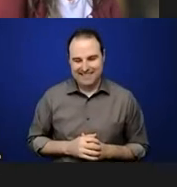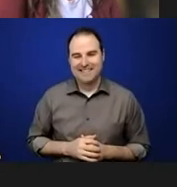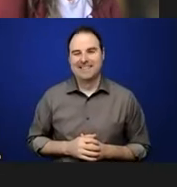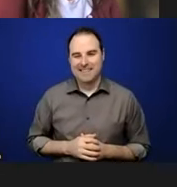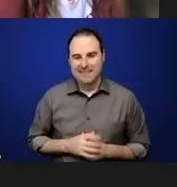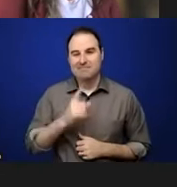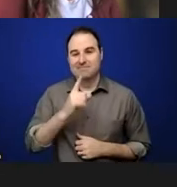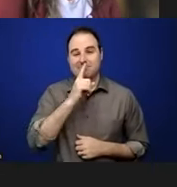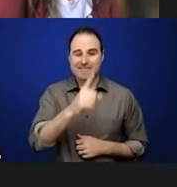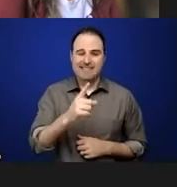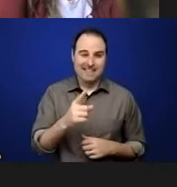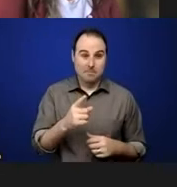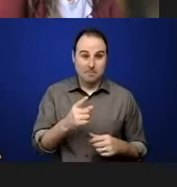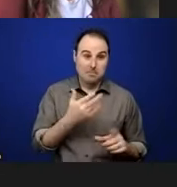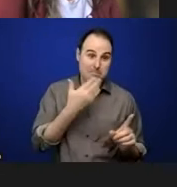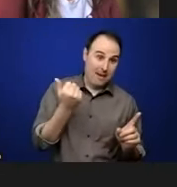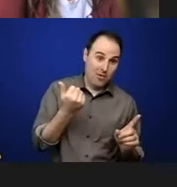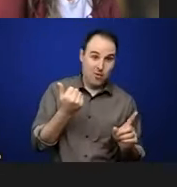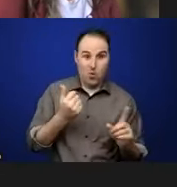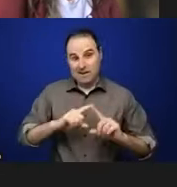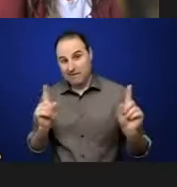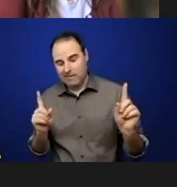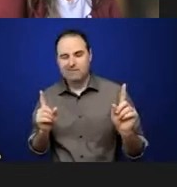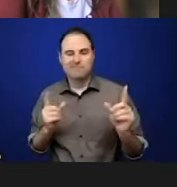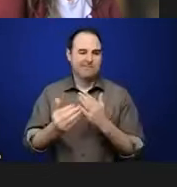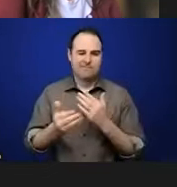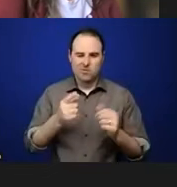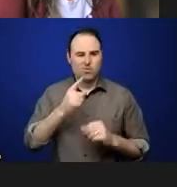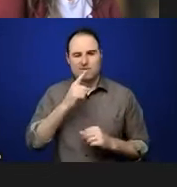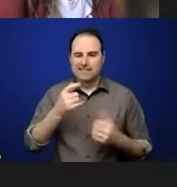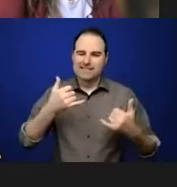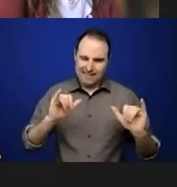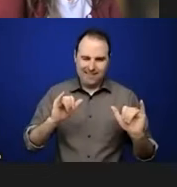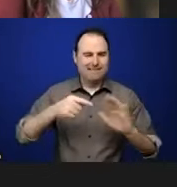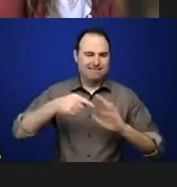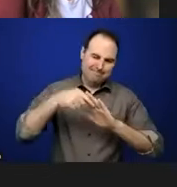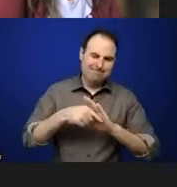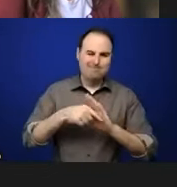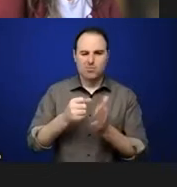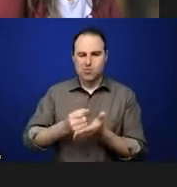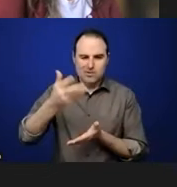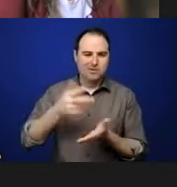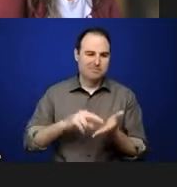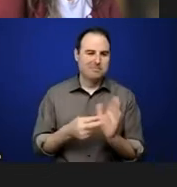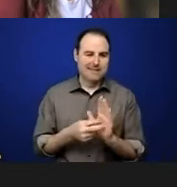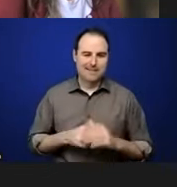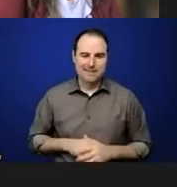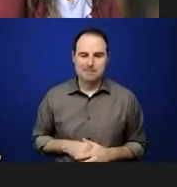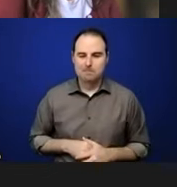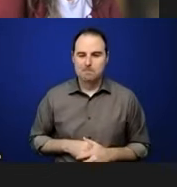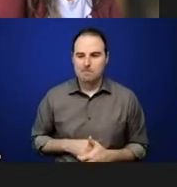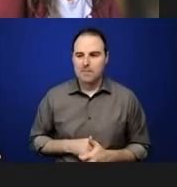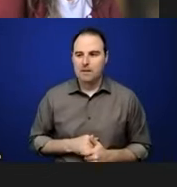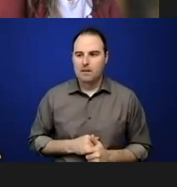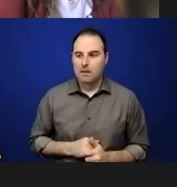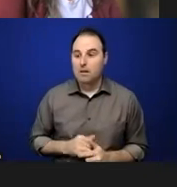better, it's just different, you know, but there's a lot of meaning that's still located inside of that. I think that I will just name one of